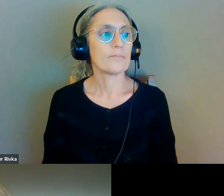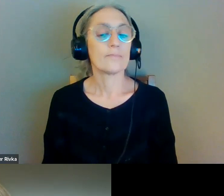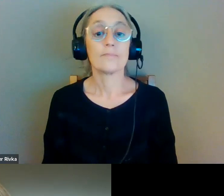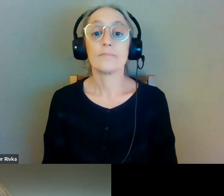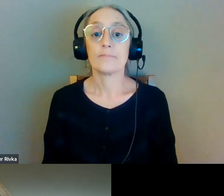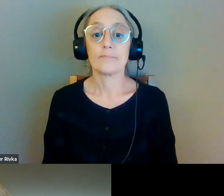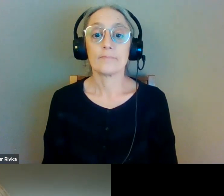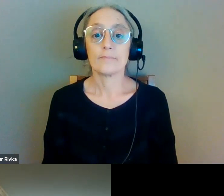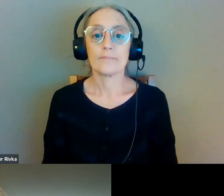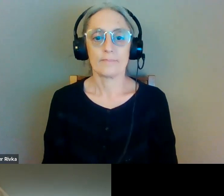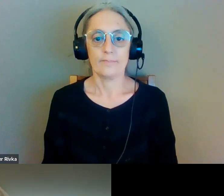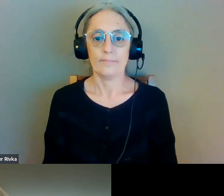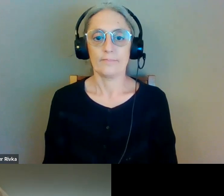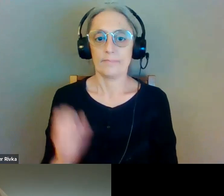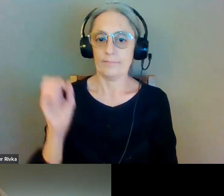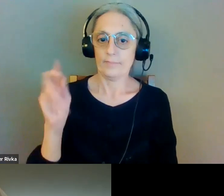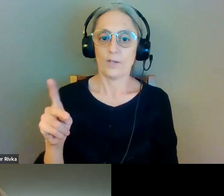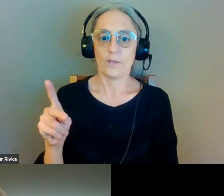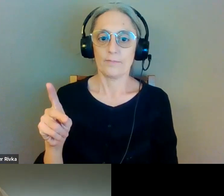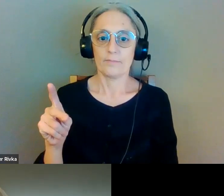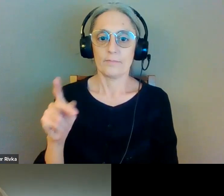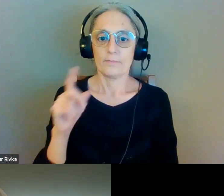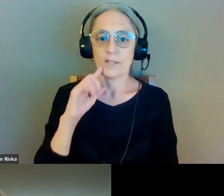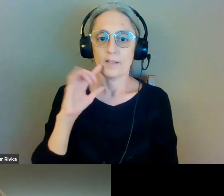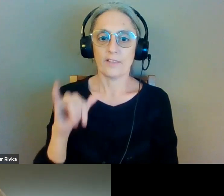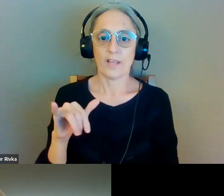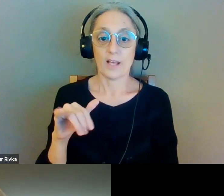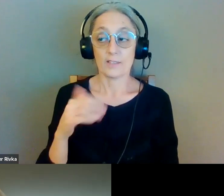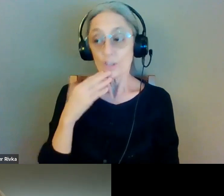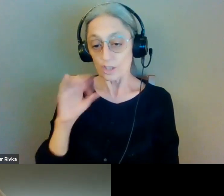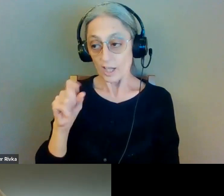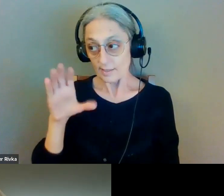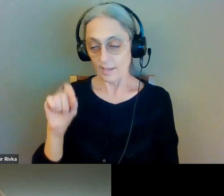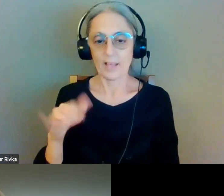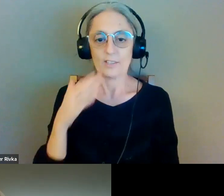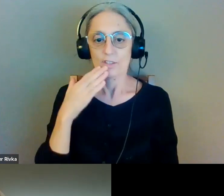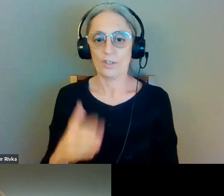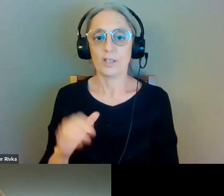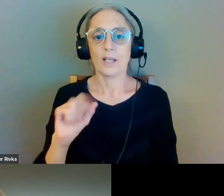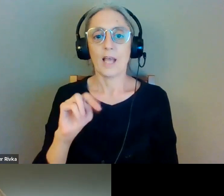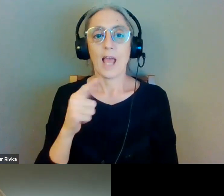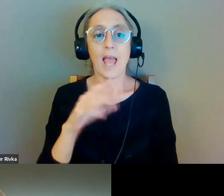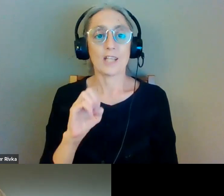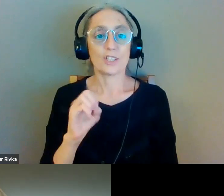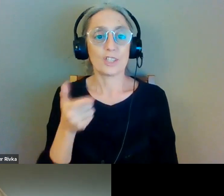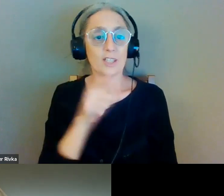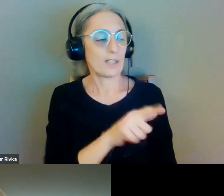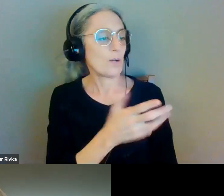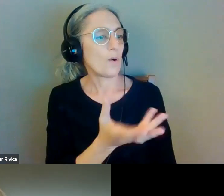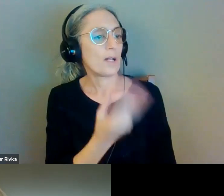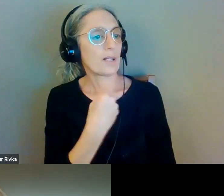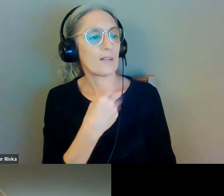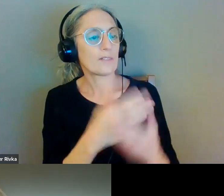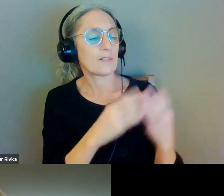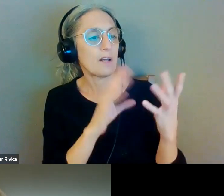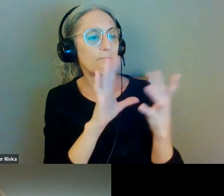right so i think that is good jessica um and then angie wanted to give some um remarks about